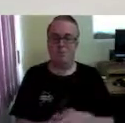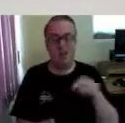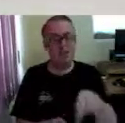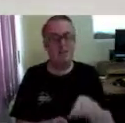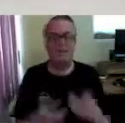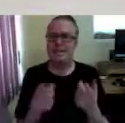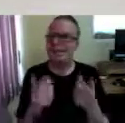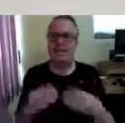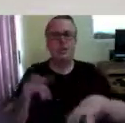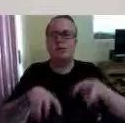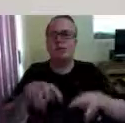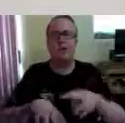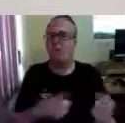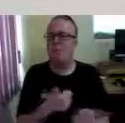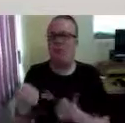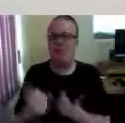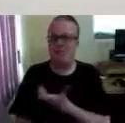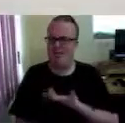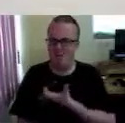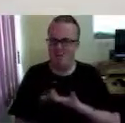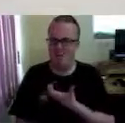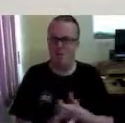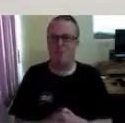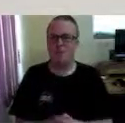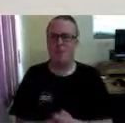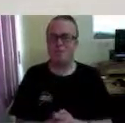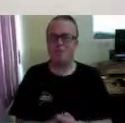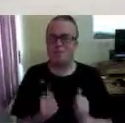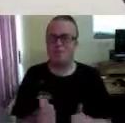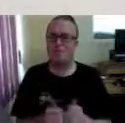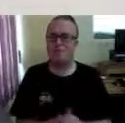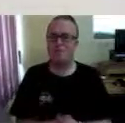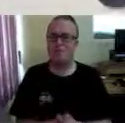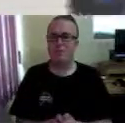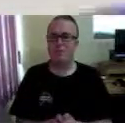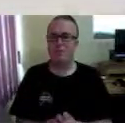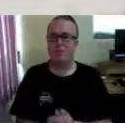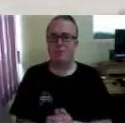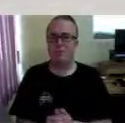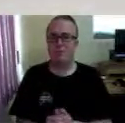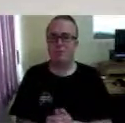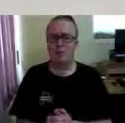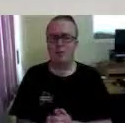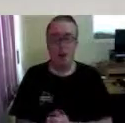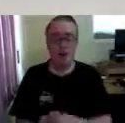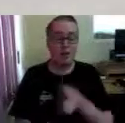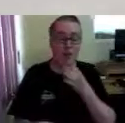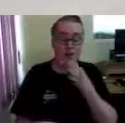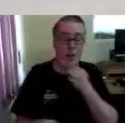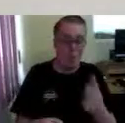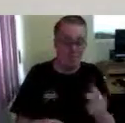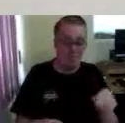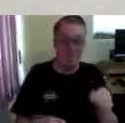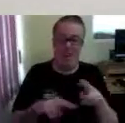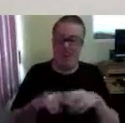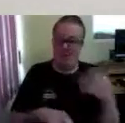And they're really easy keys to press. It's a really great little functional keyboard. Even the smaller